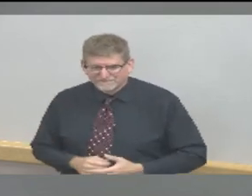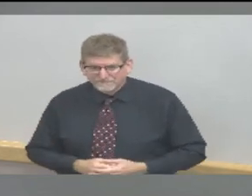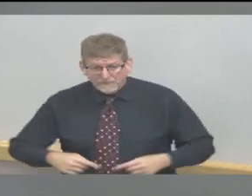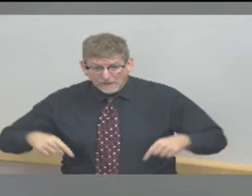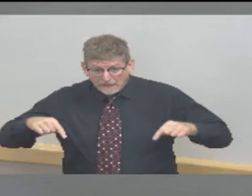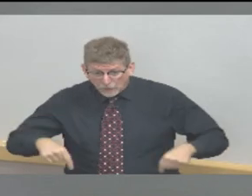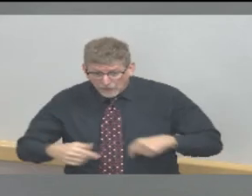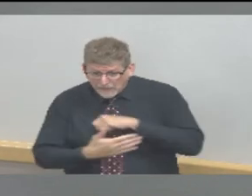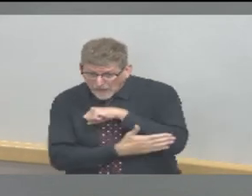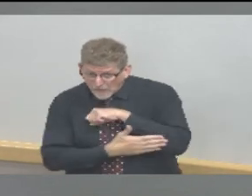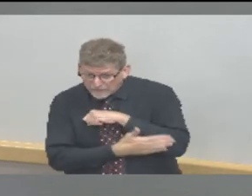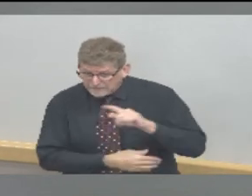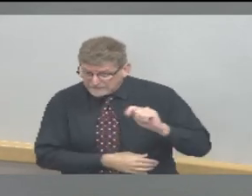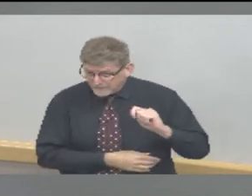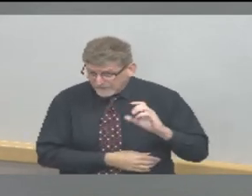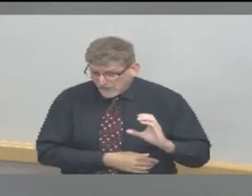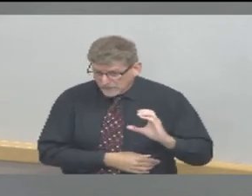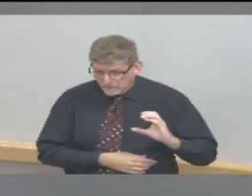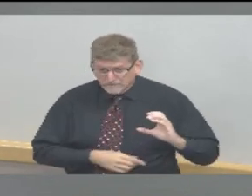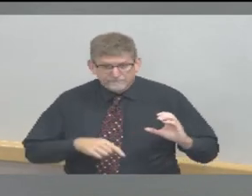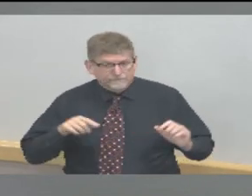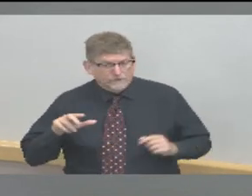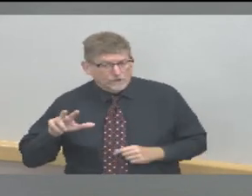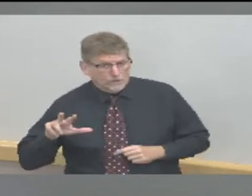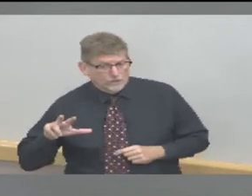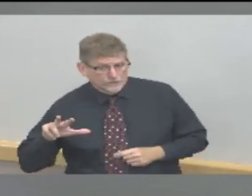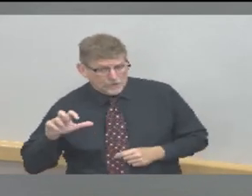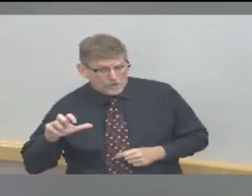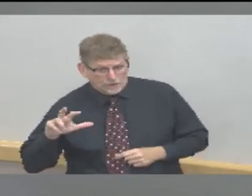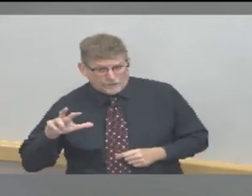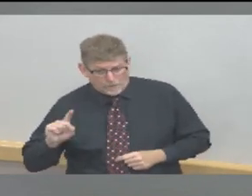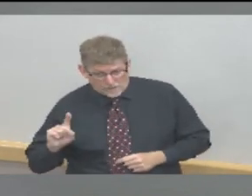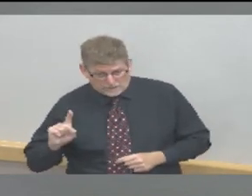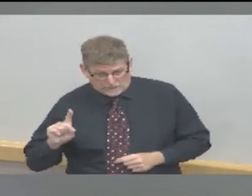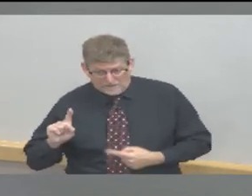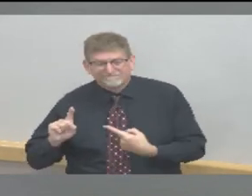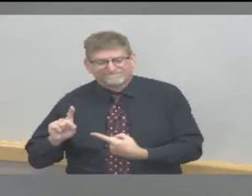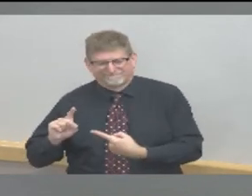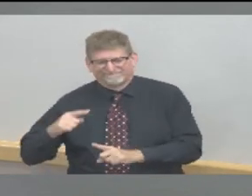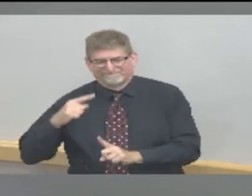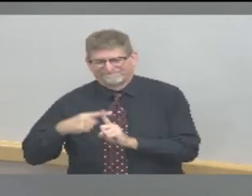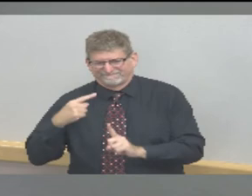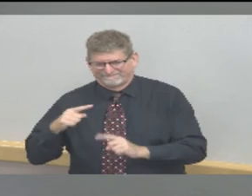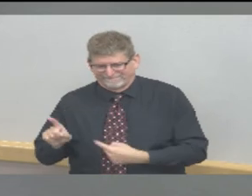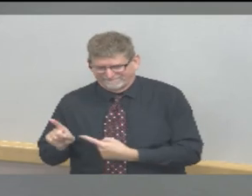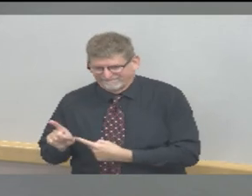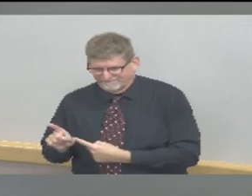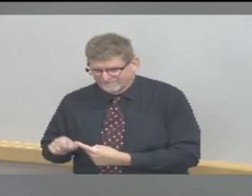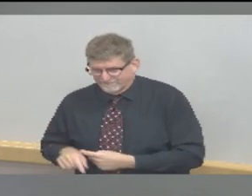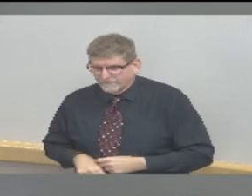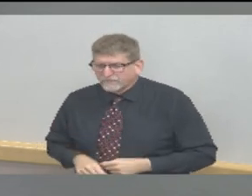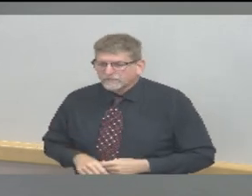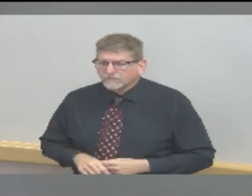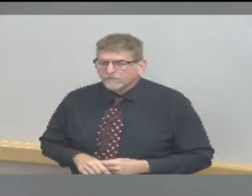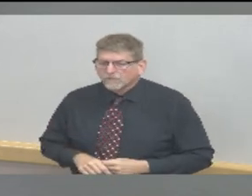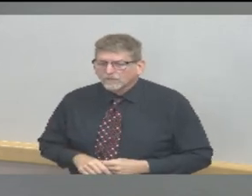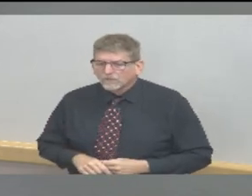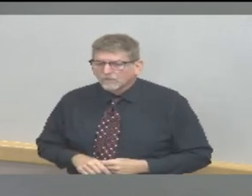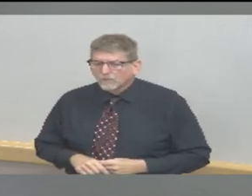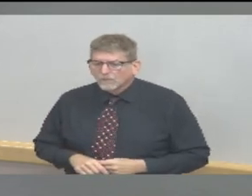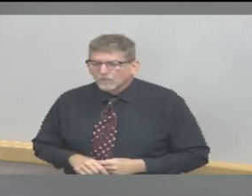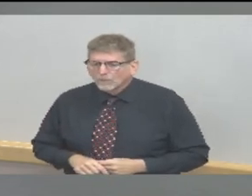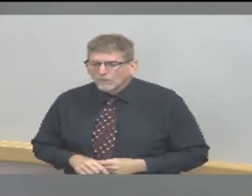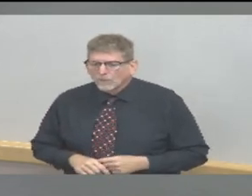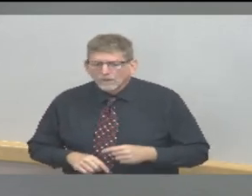of today we have 331 confirmed cases and it is with great sadness that we